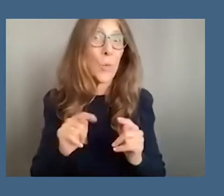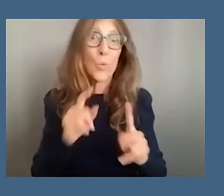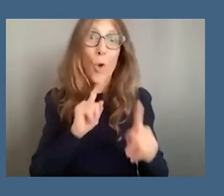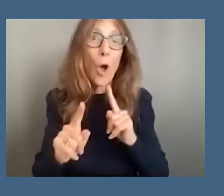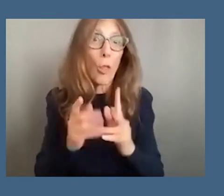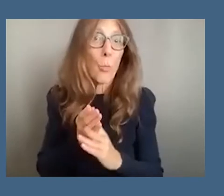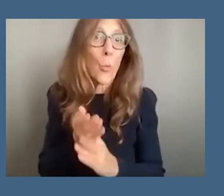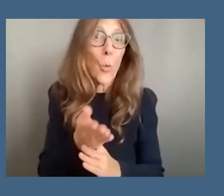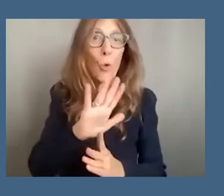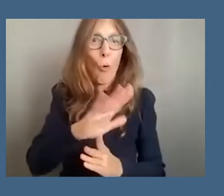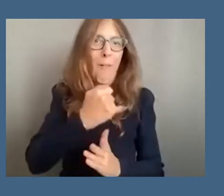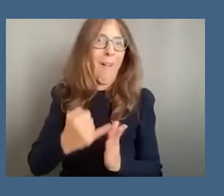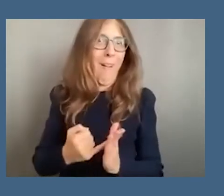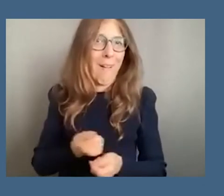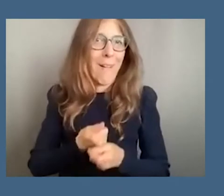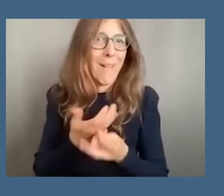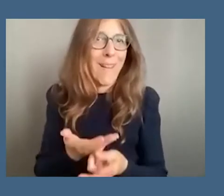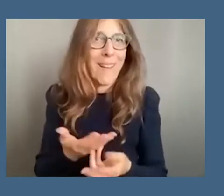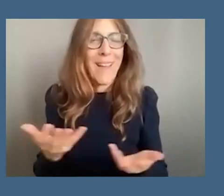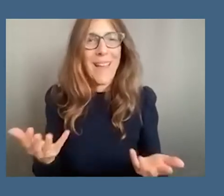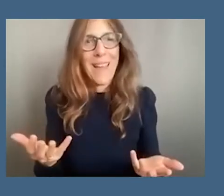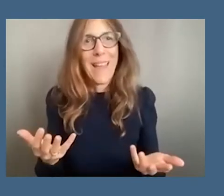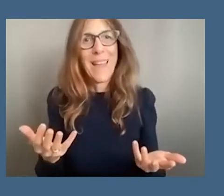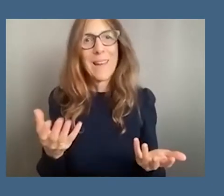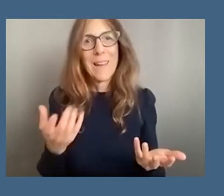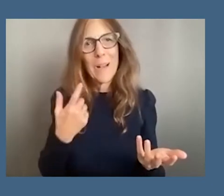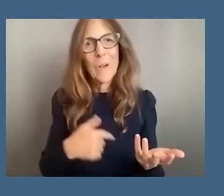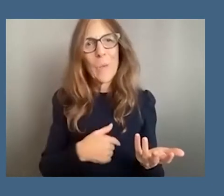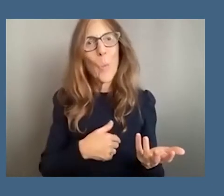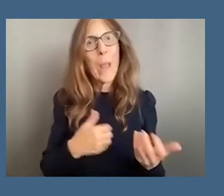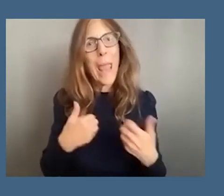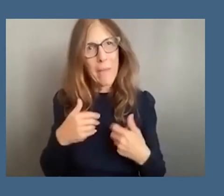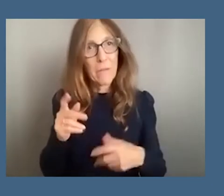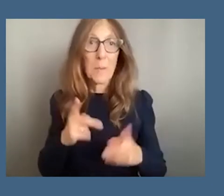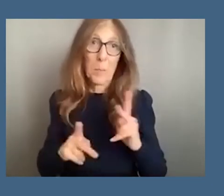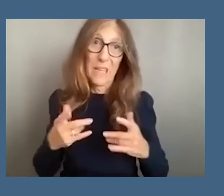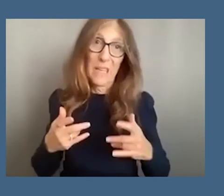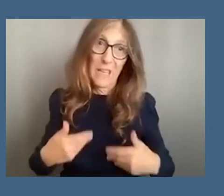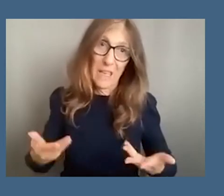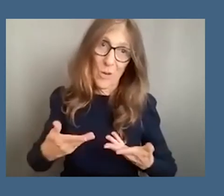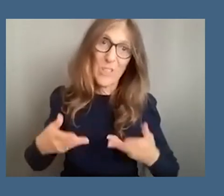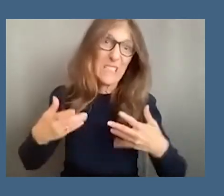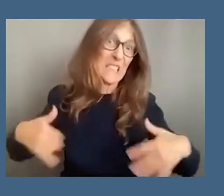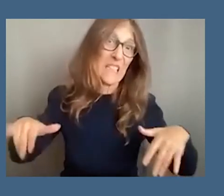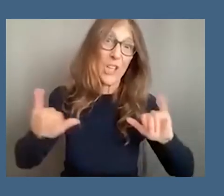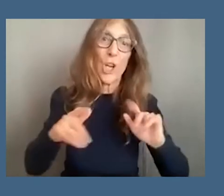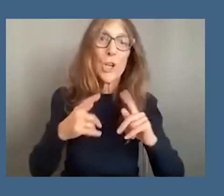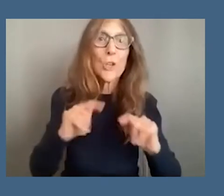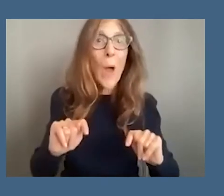and we have people here still ongoing who are trying to bleach their skins